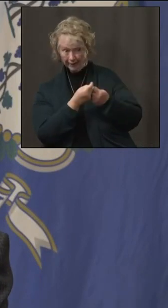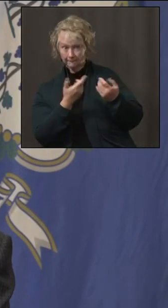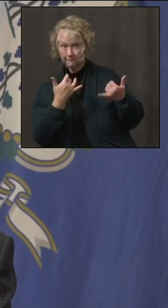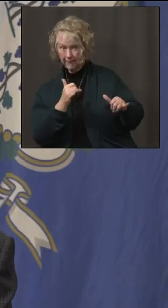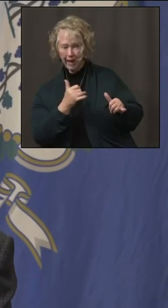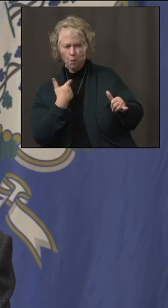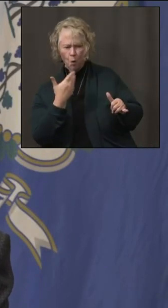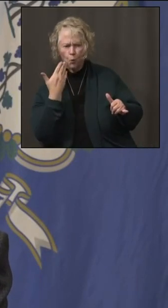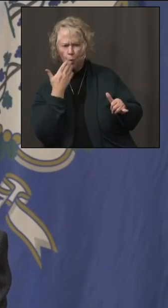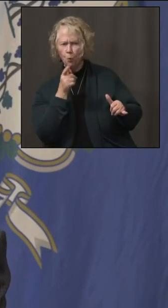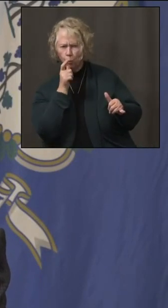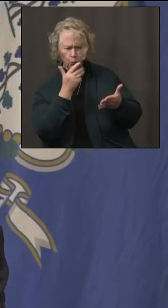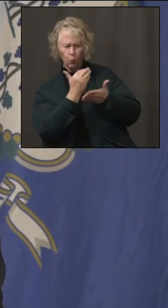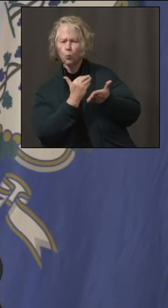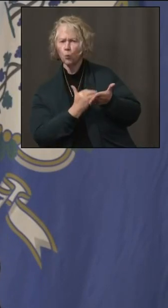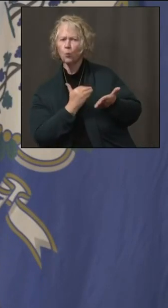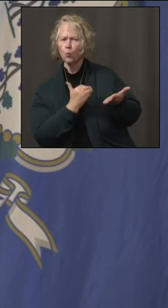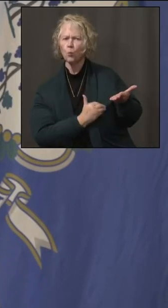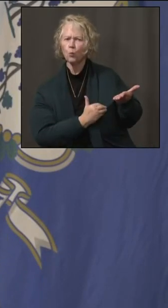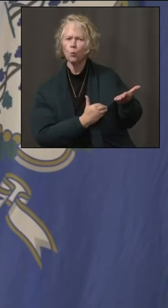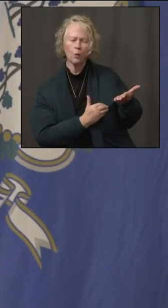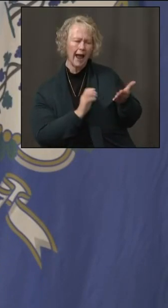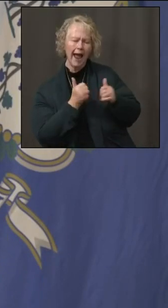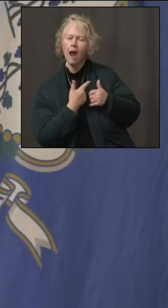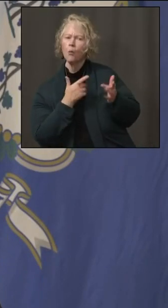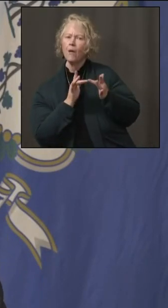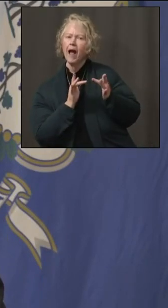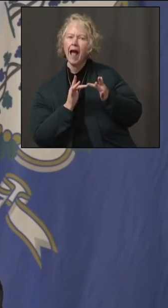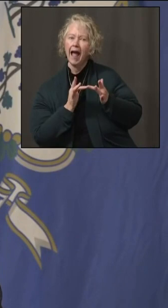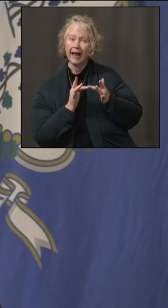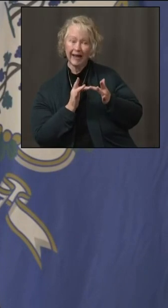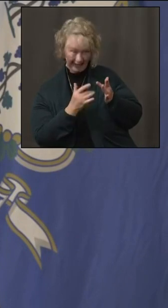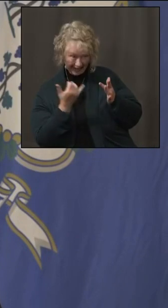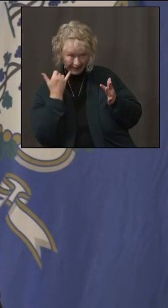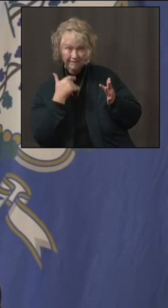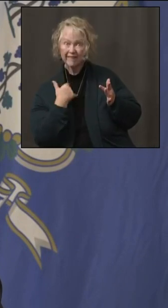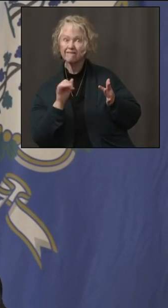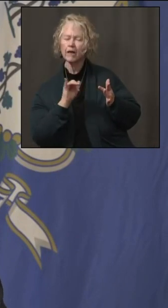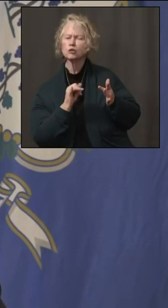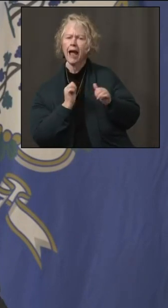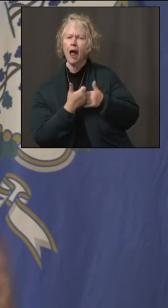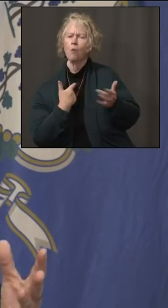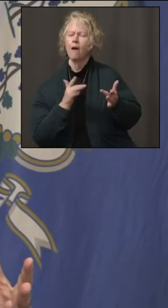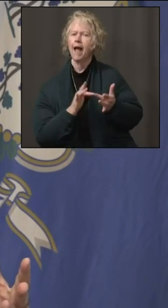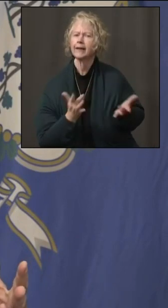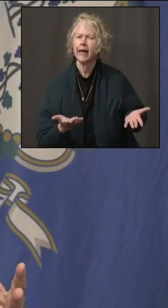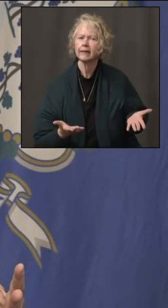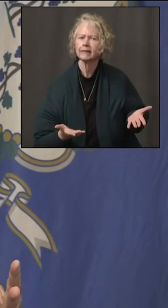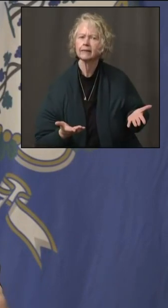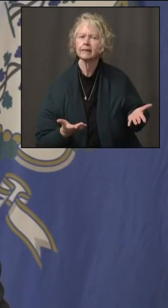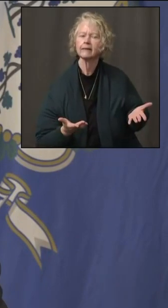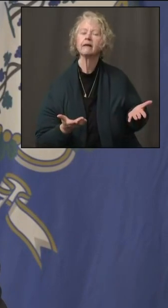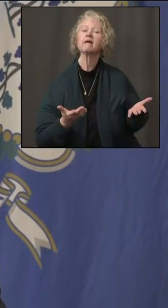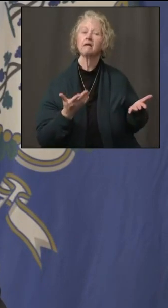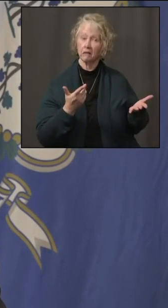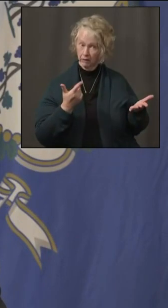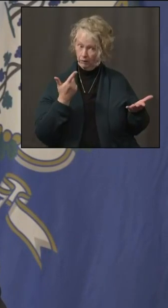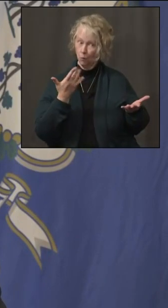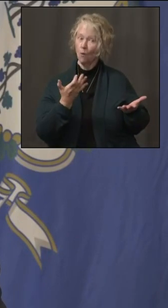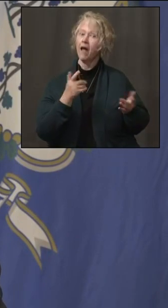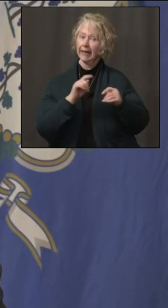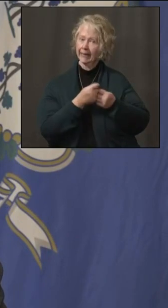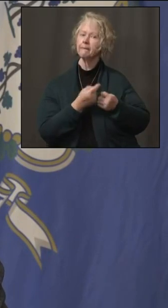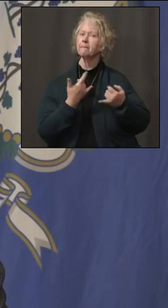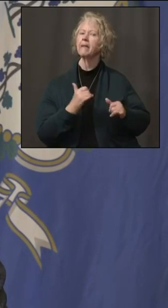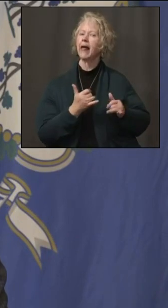we'd like to know who's on the roster and how we can contact them if there is an infection. That way, your team can continue to play